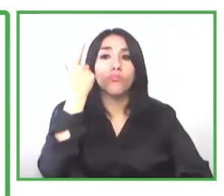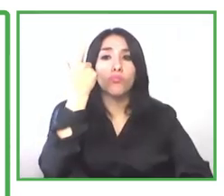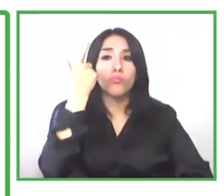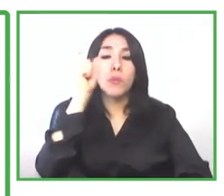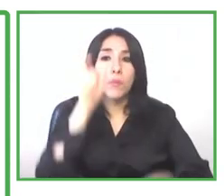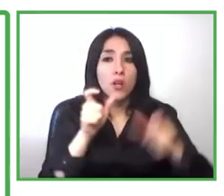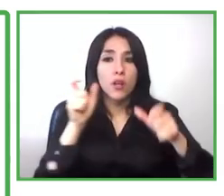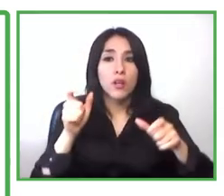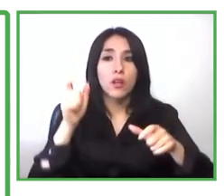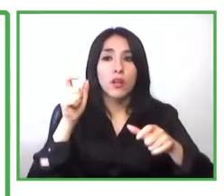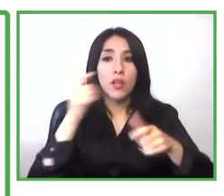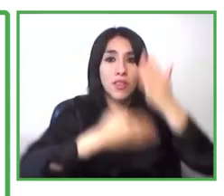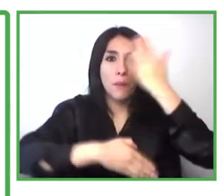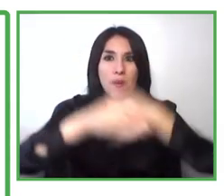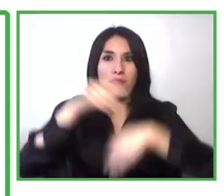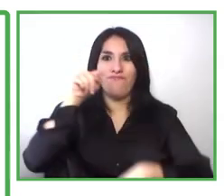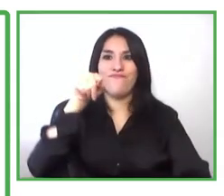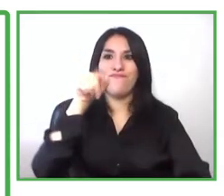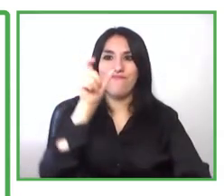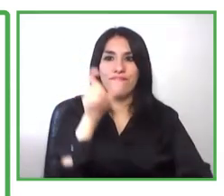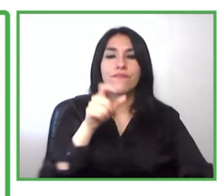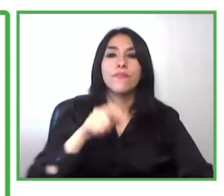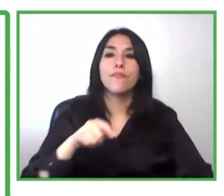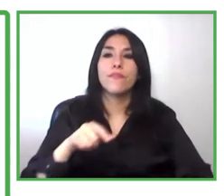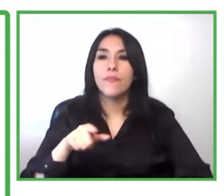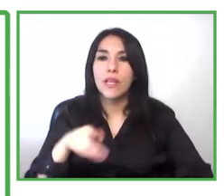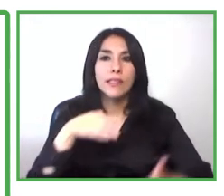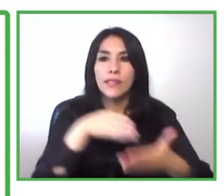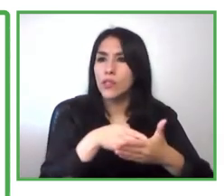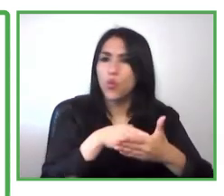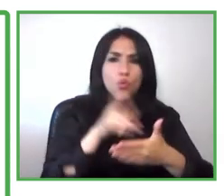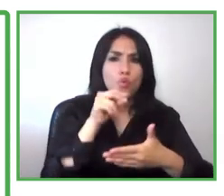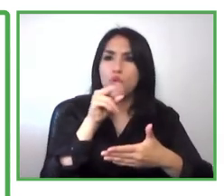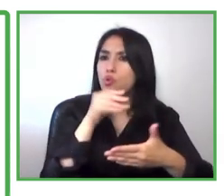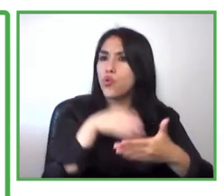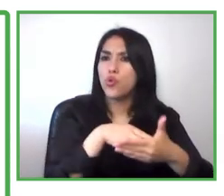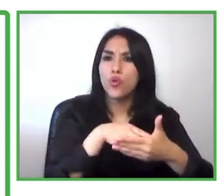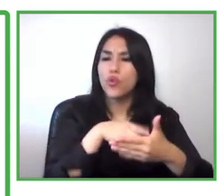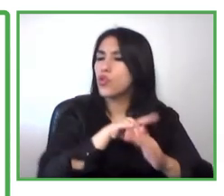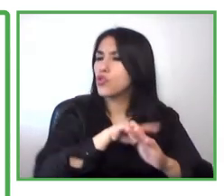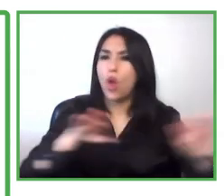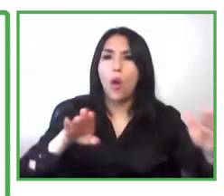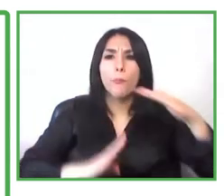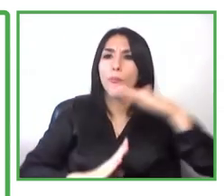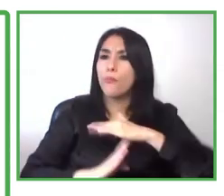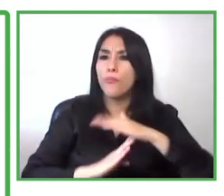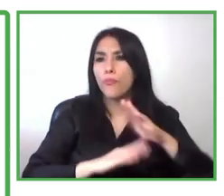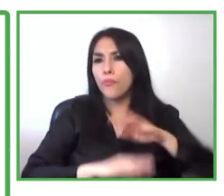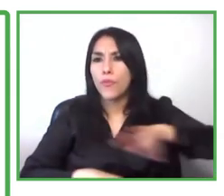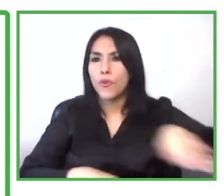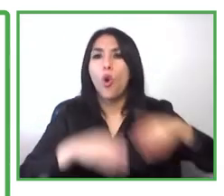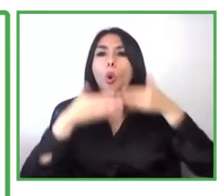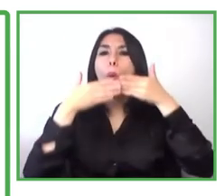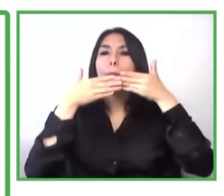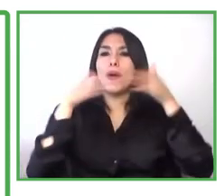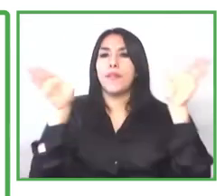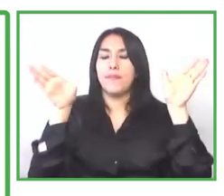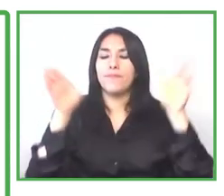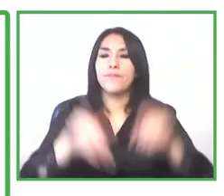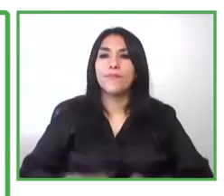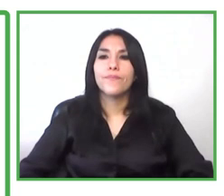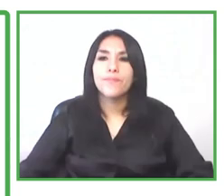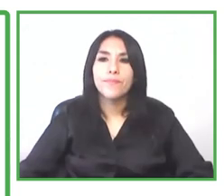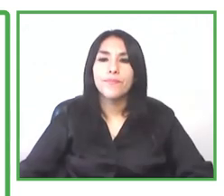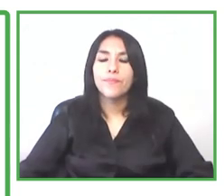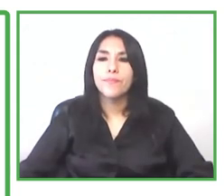like uh uh continue to have people for disability discriminated